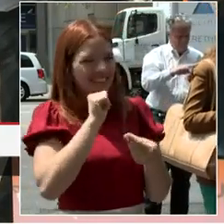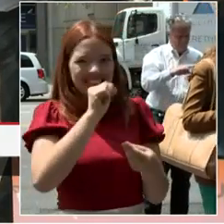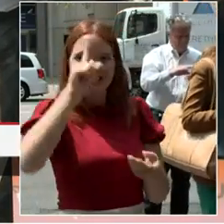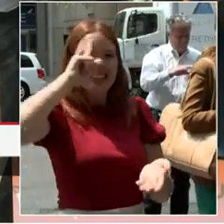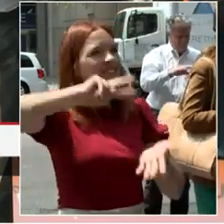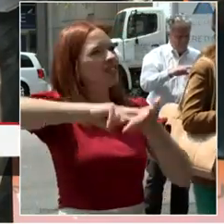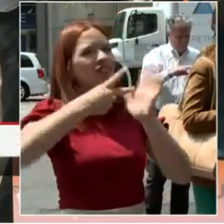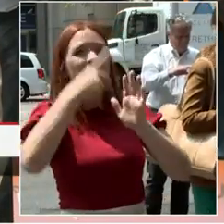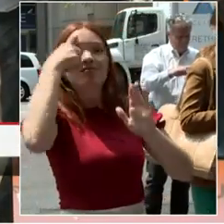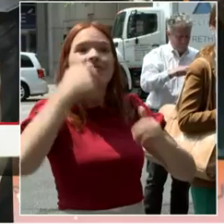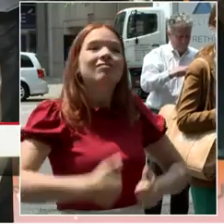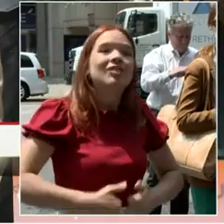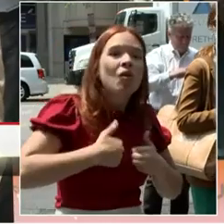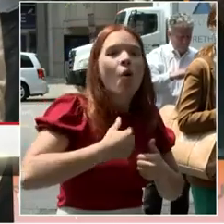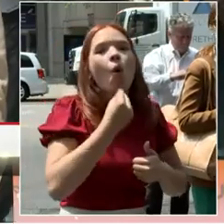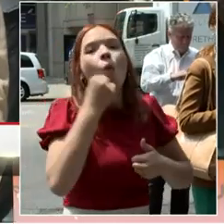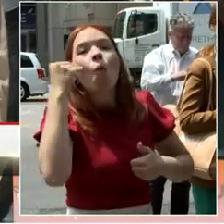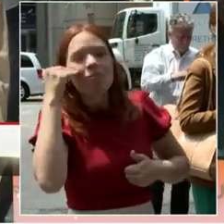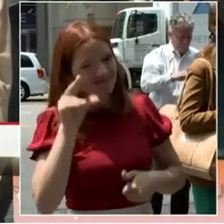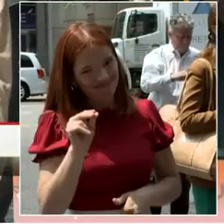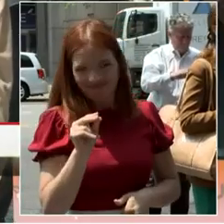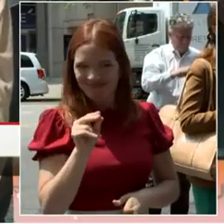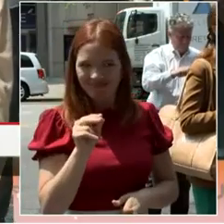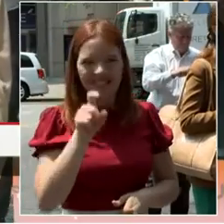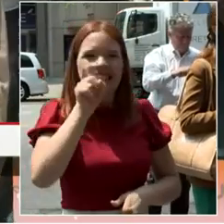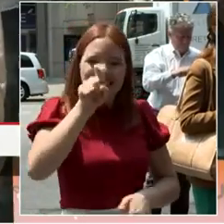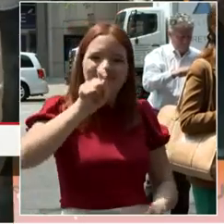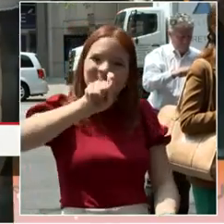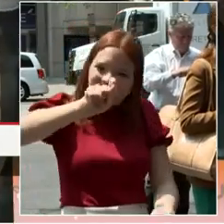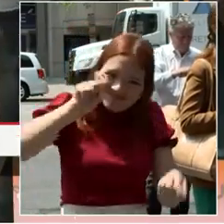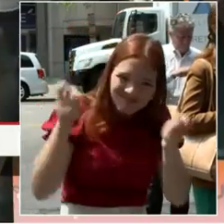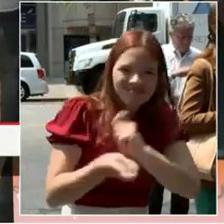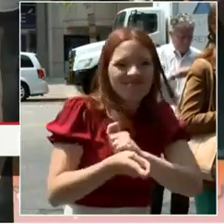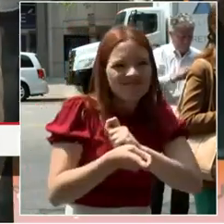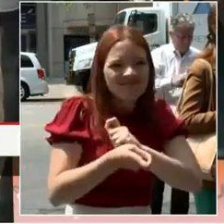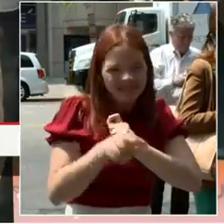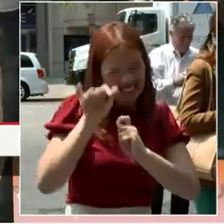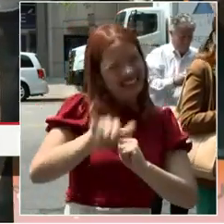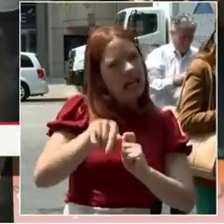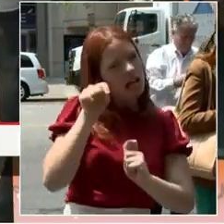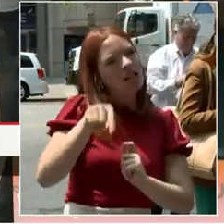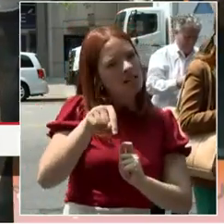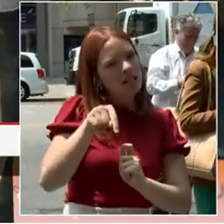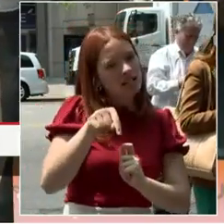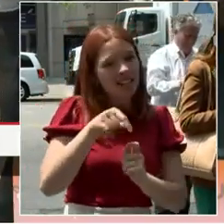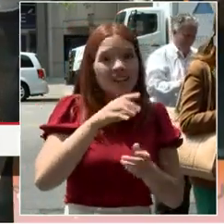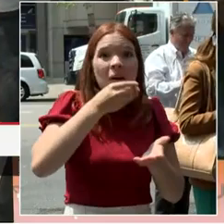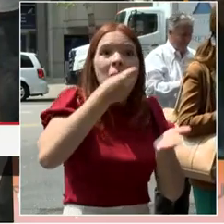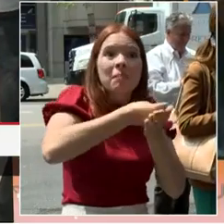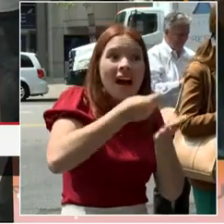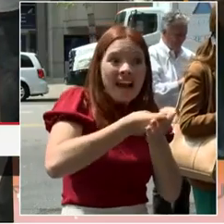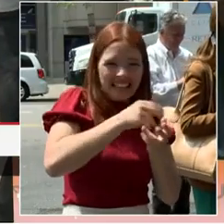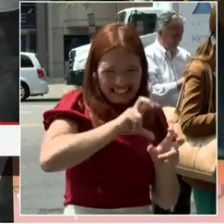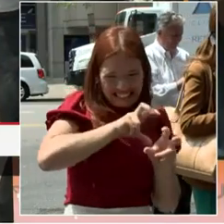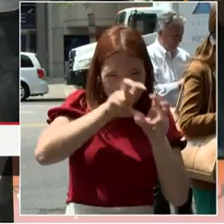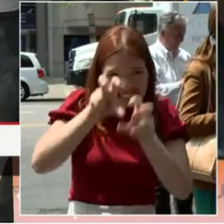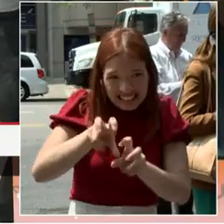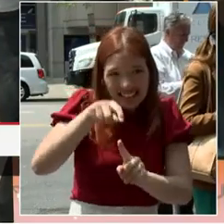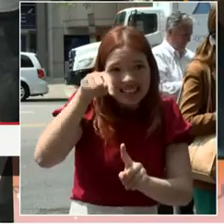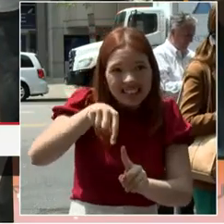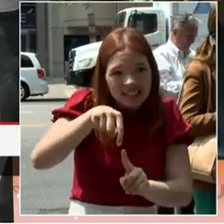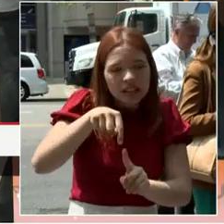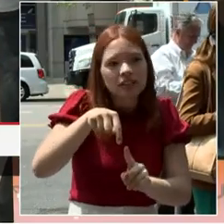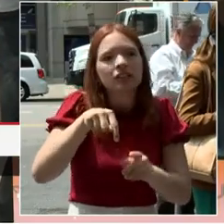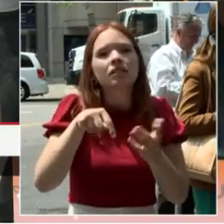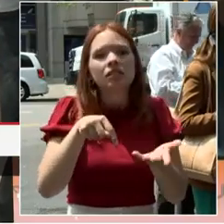necessary that we make necessary investments. Now, I've talked about money investments, like what the council is moving